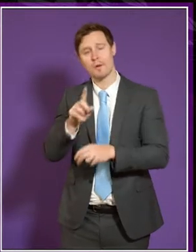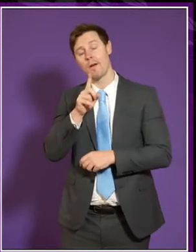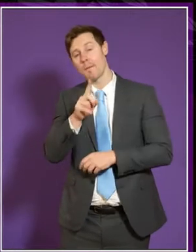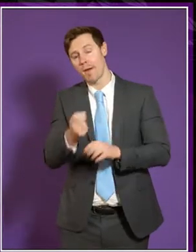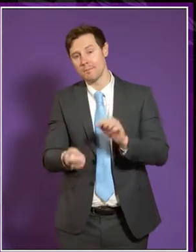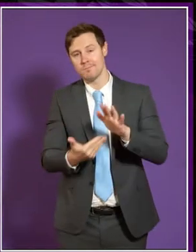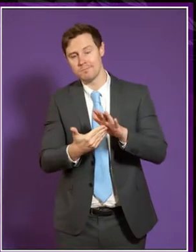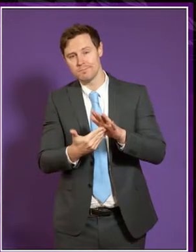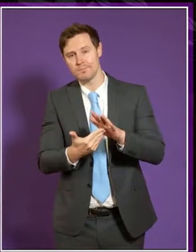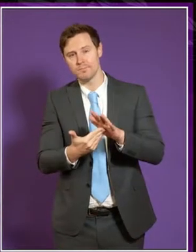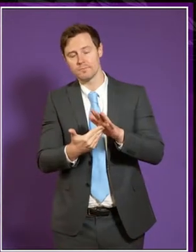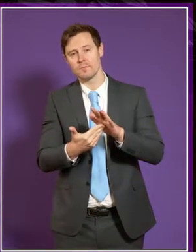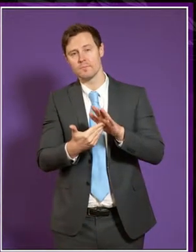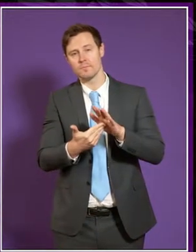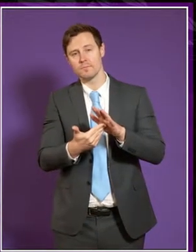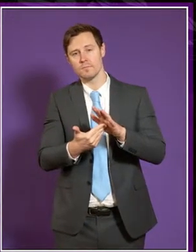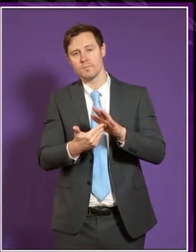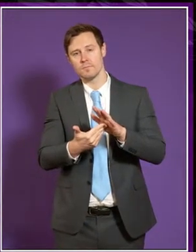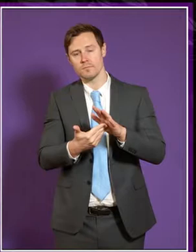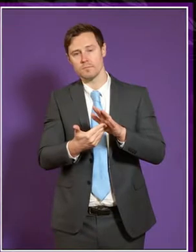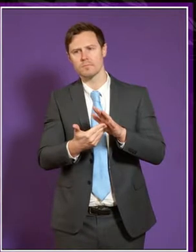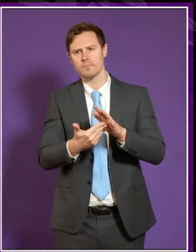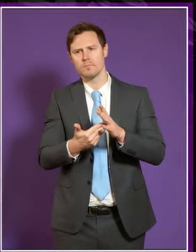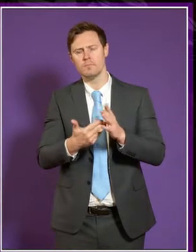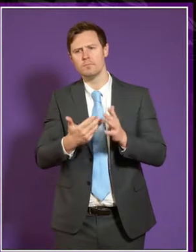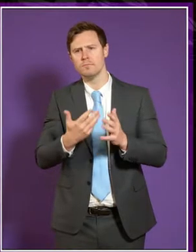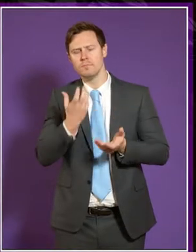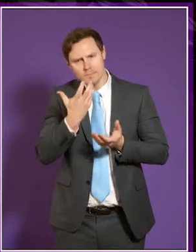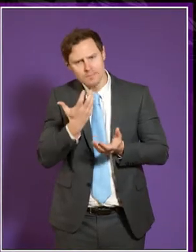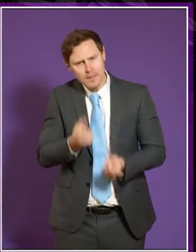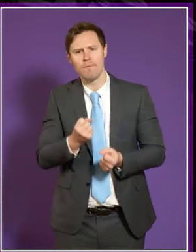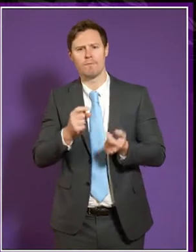some of the big controversial issues.